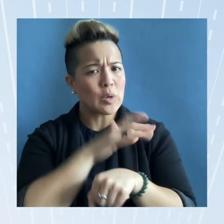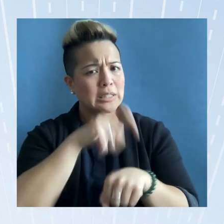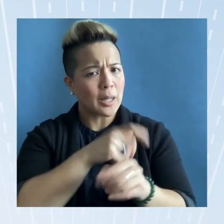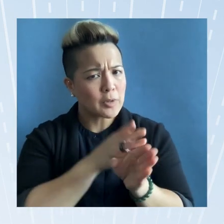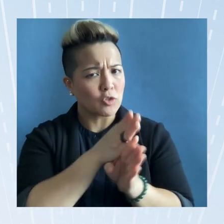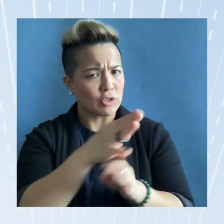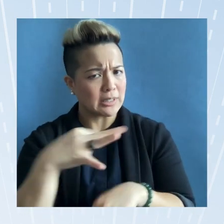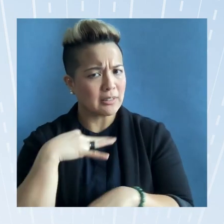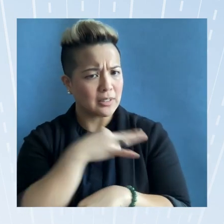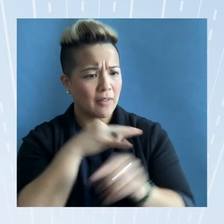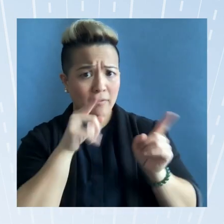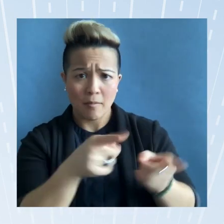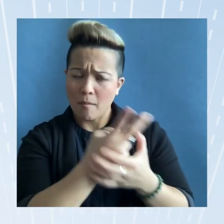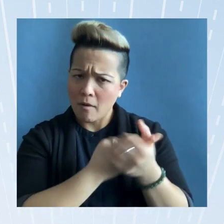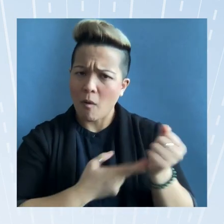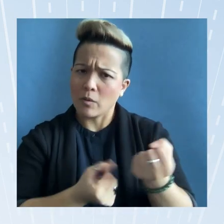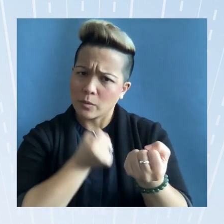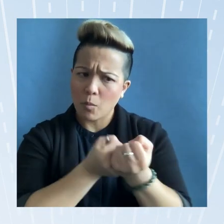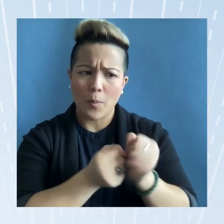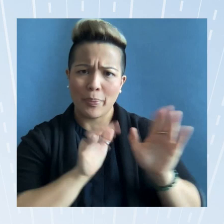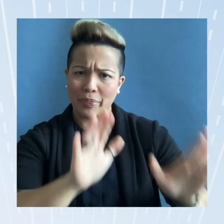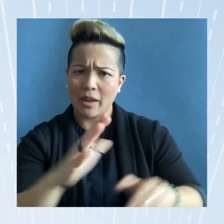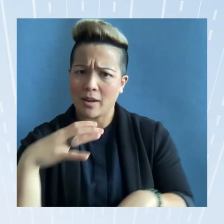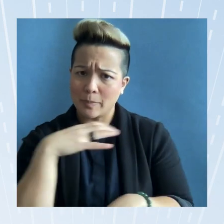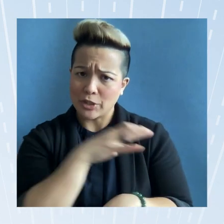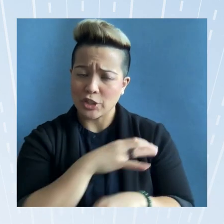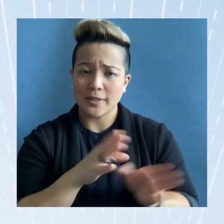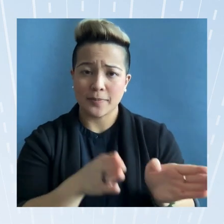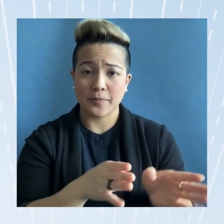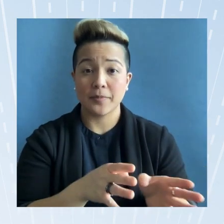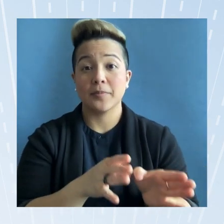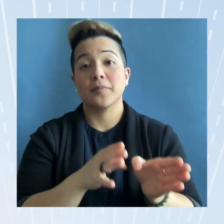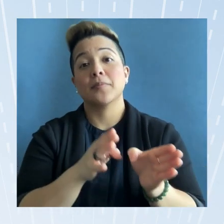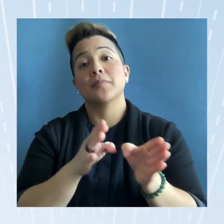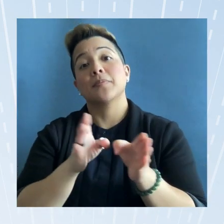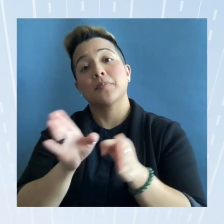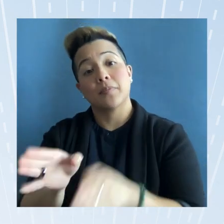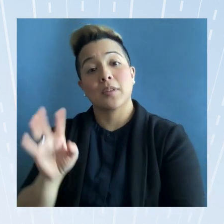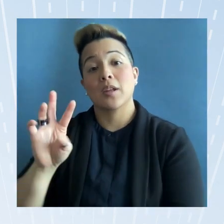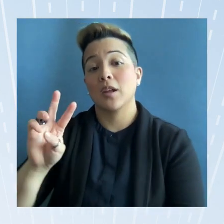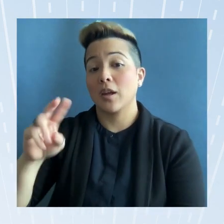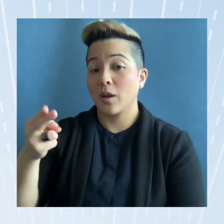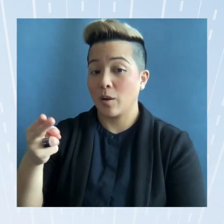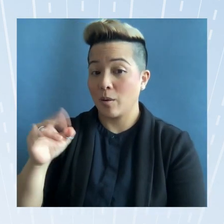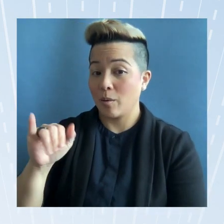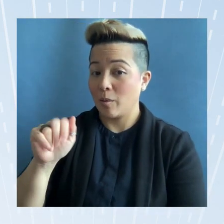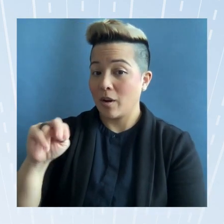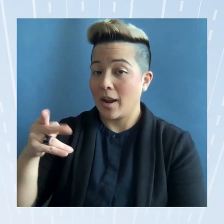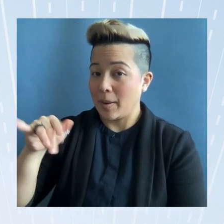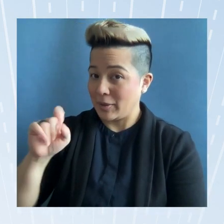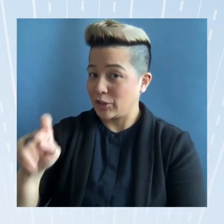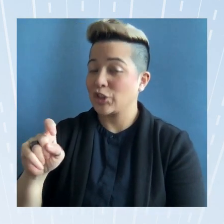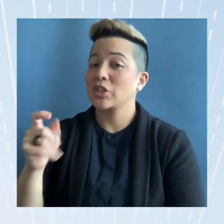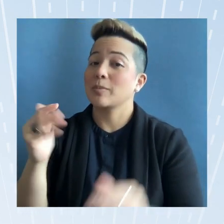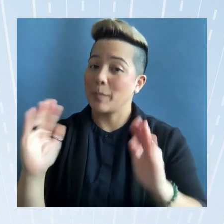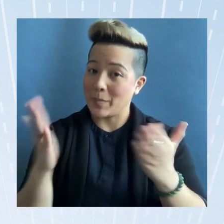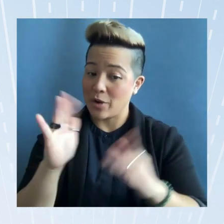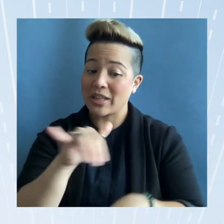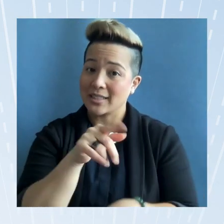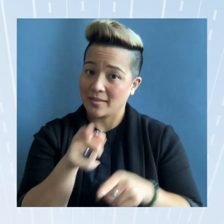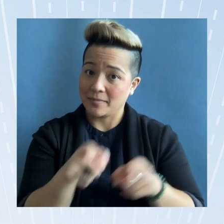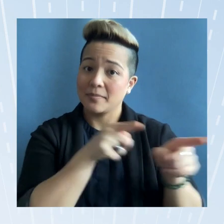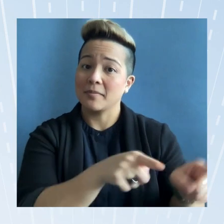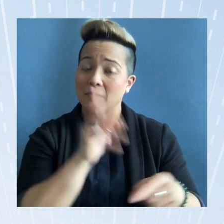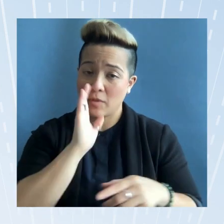that support these commissions the we aren't be should mirror those other presidents advisory commissions and